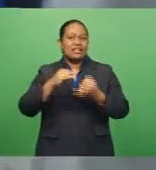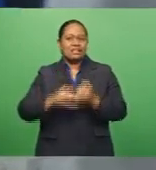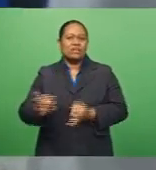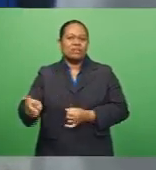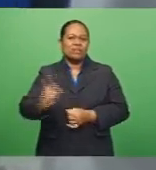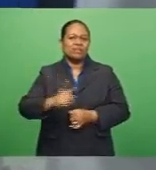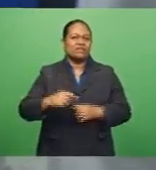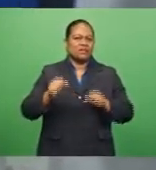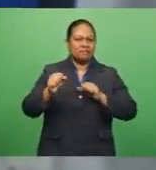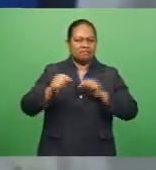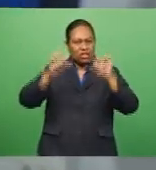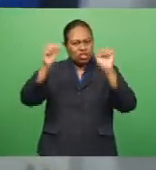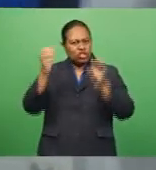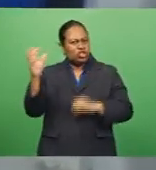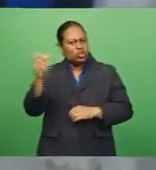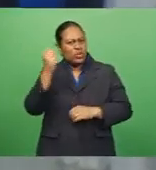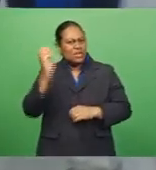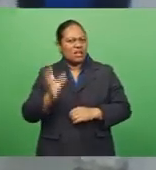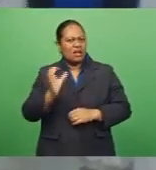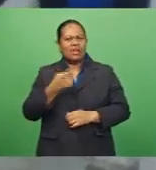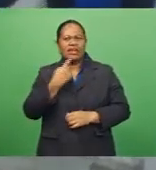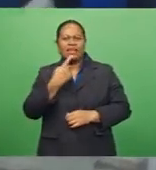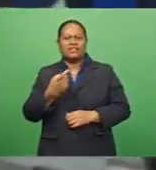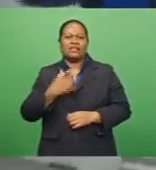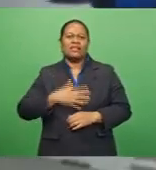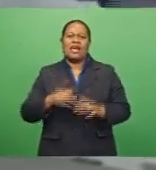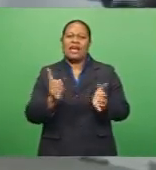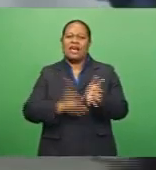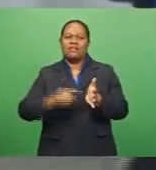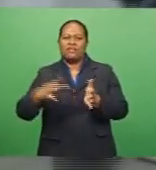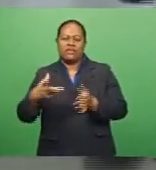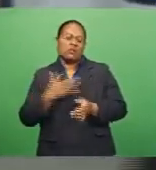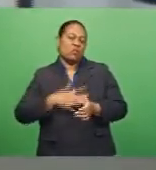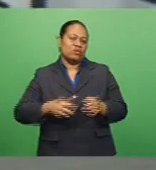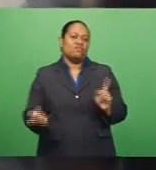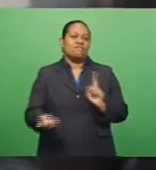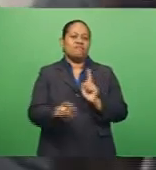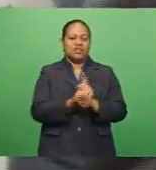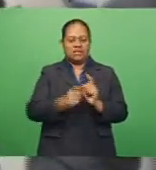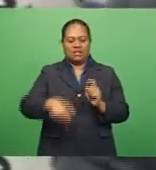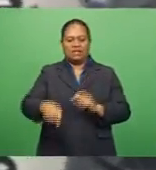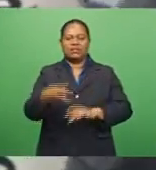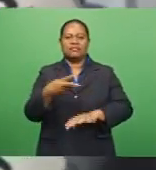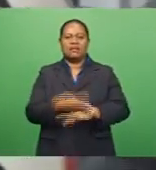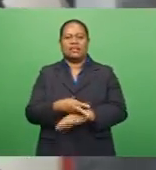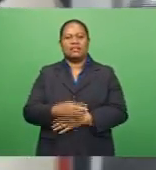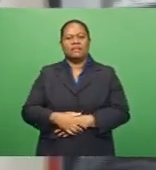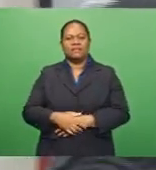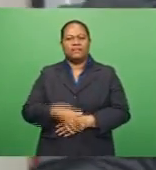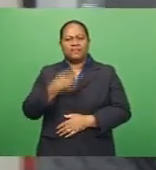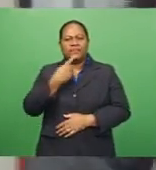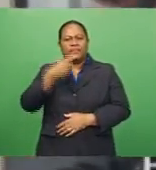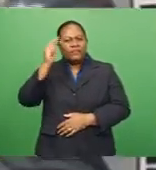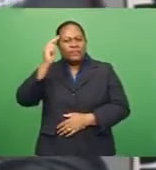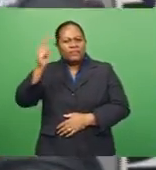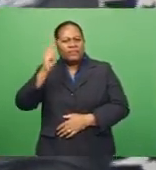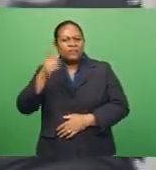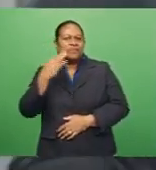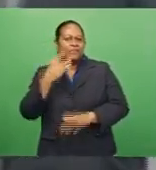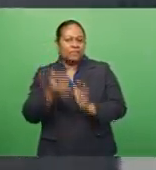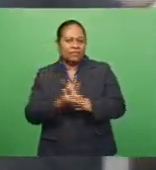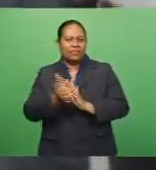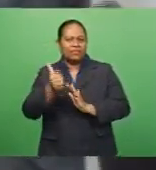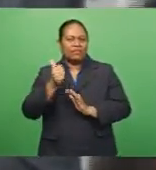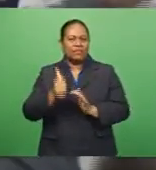Championship Cruiserweight title holder Alibretti Kauyadha next month. The Ghanaian national is relishing the chance to get back into the ring